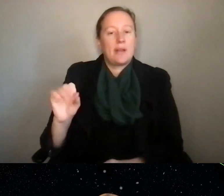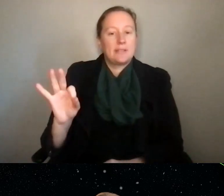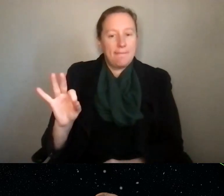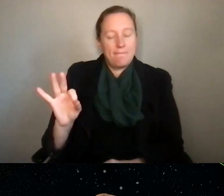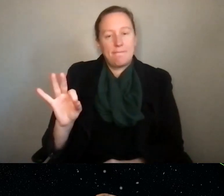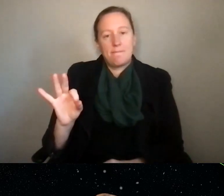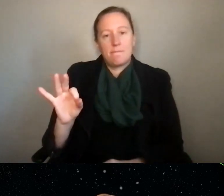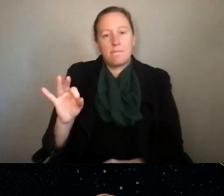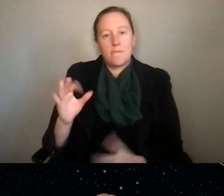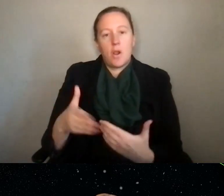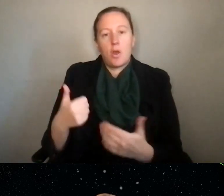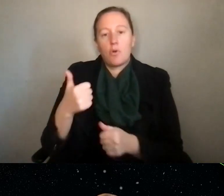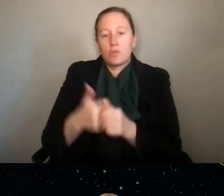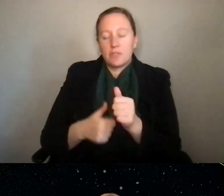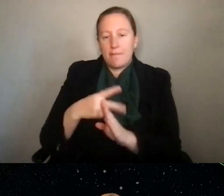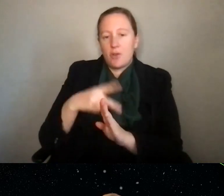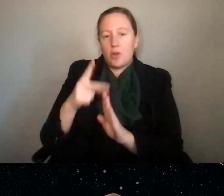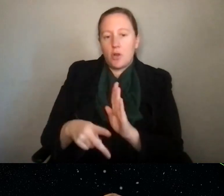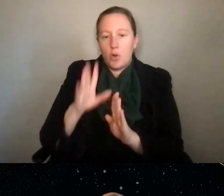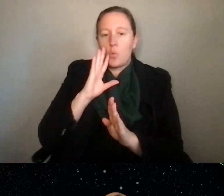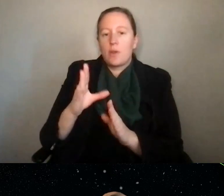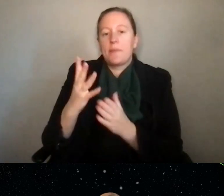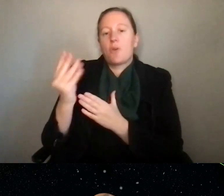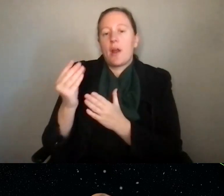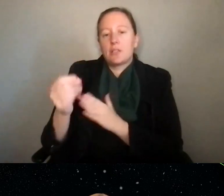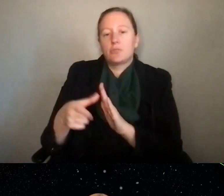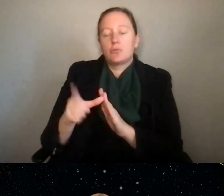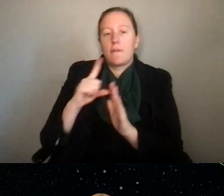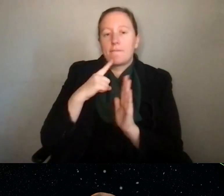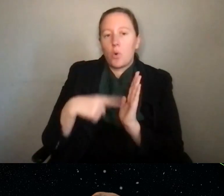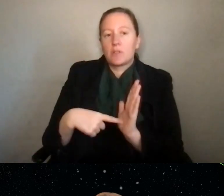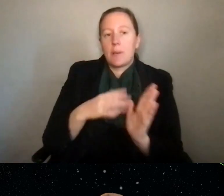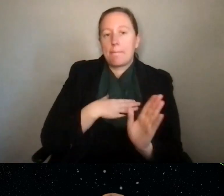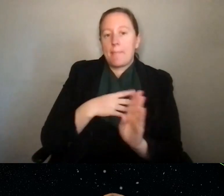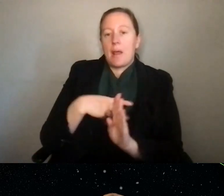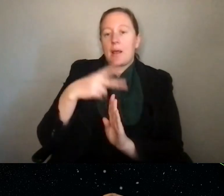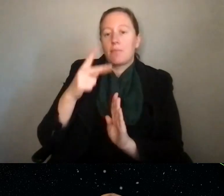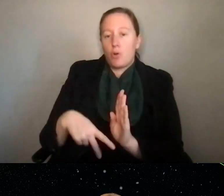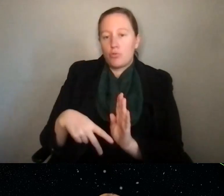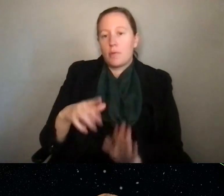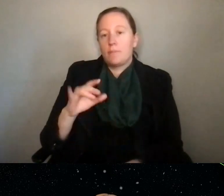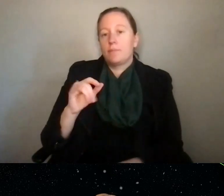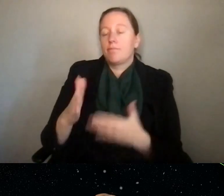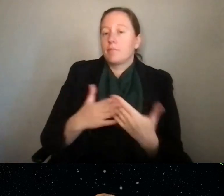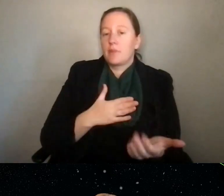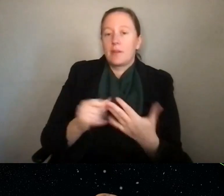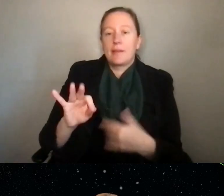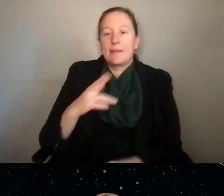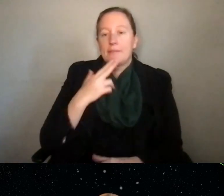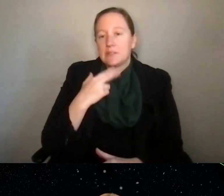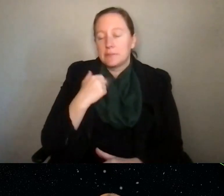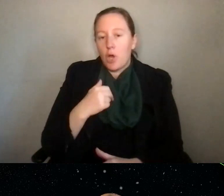almost every program will put it out for external review. So for example, in my program, whether it's a small